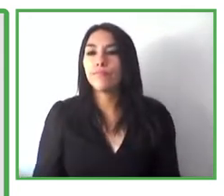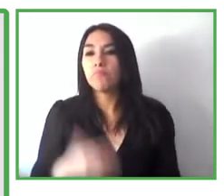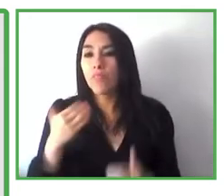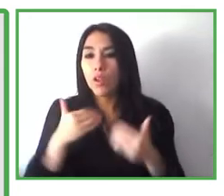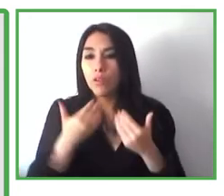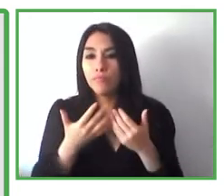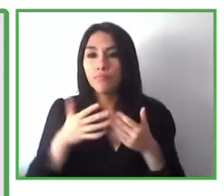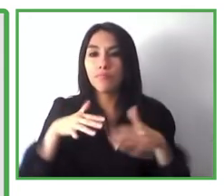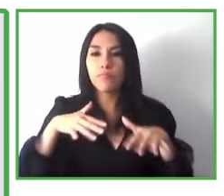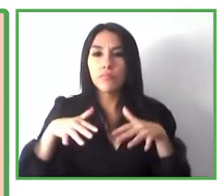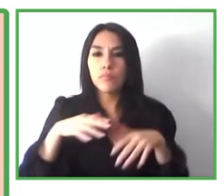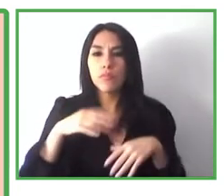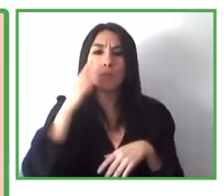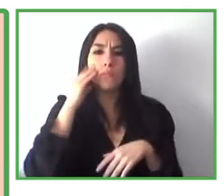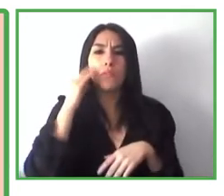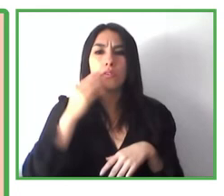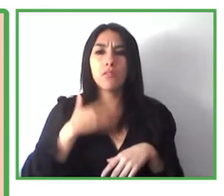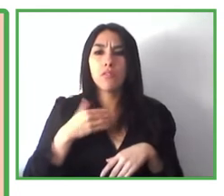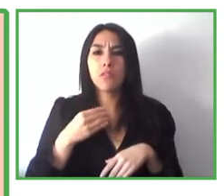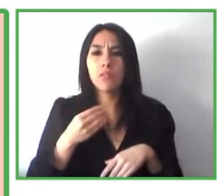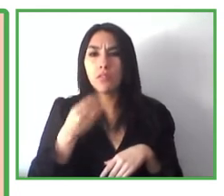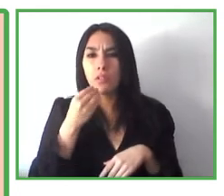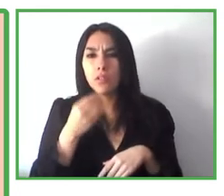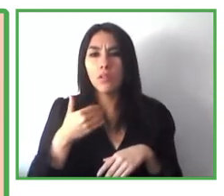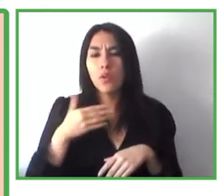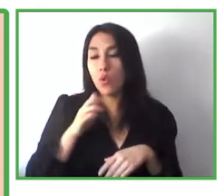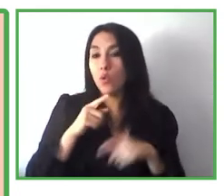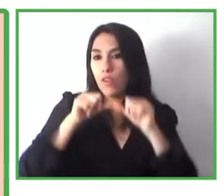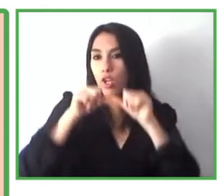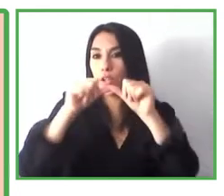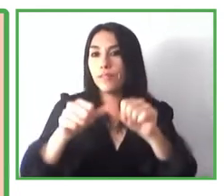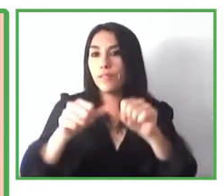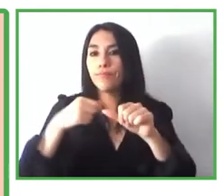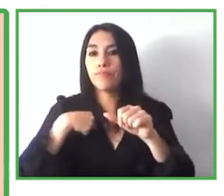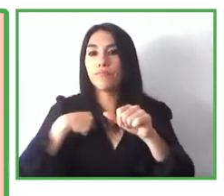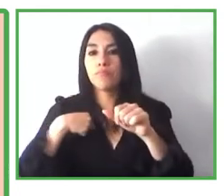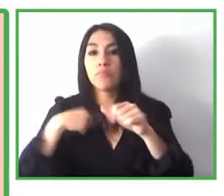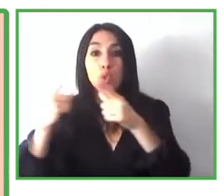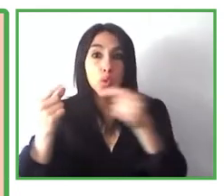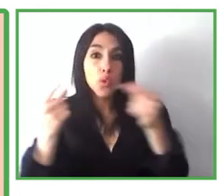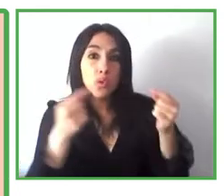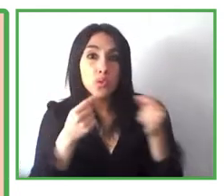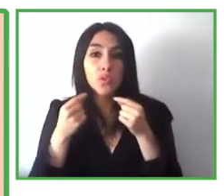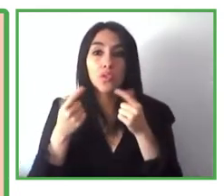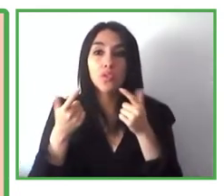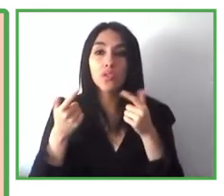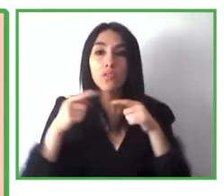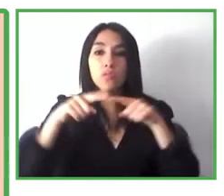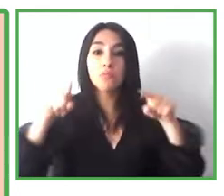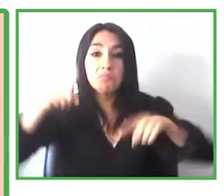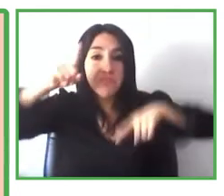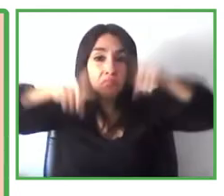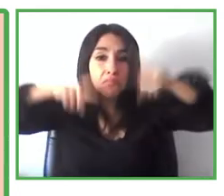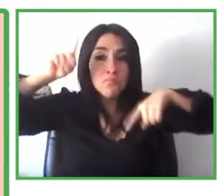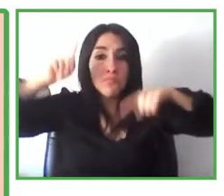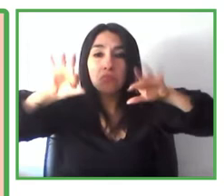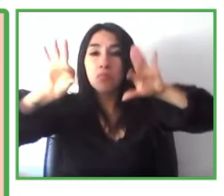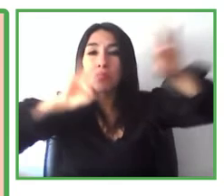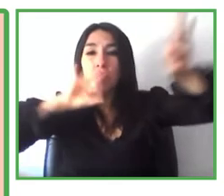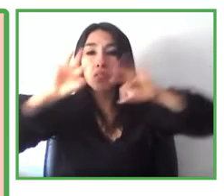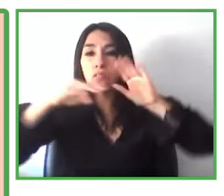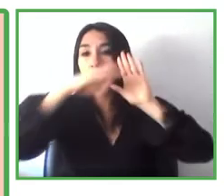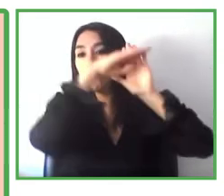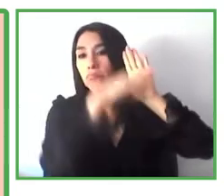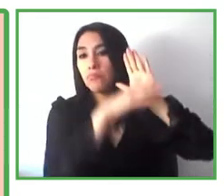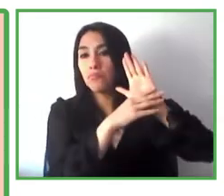impact over our consumption habits and configuration of all the interior spaces. I have listed here some